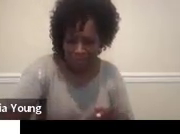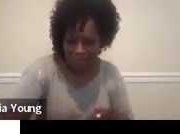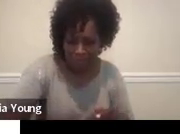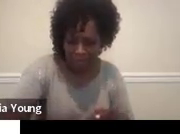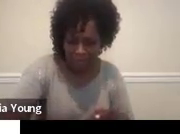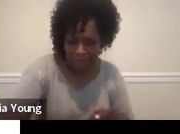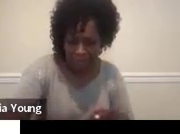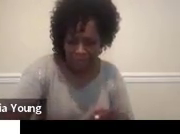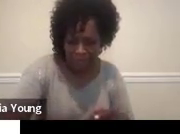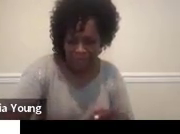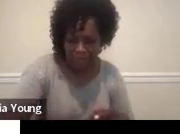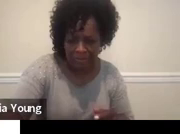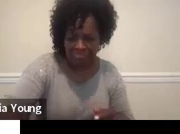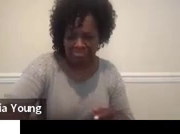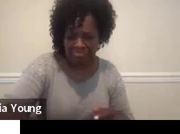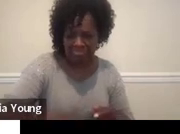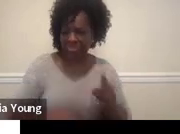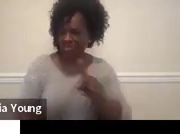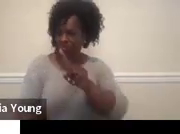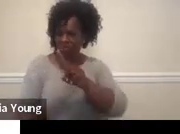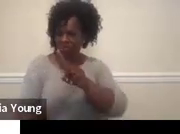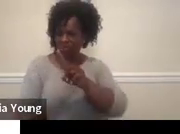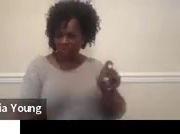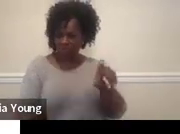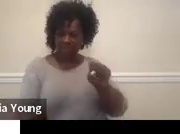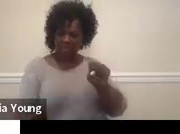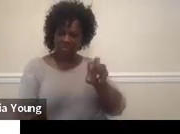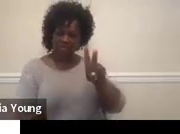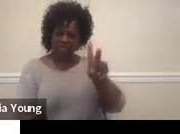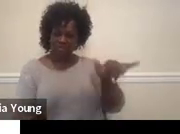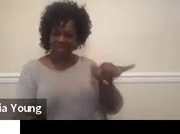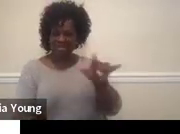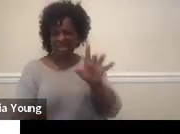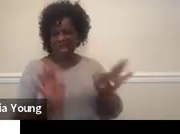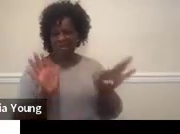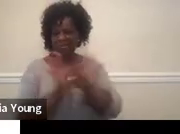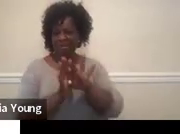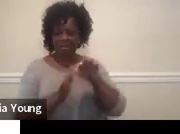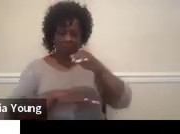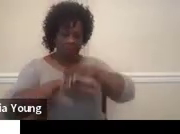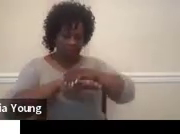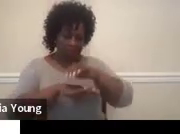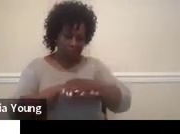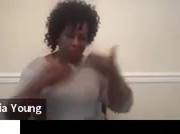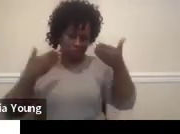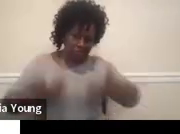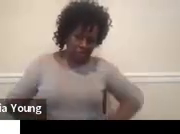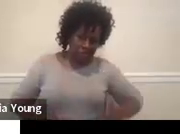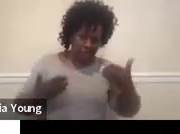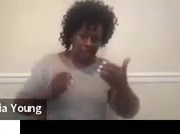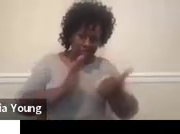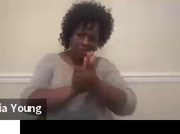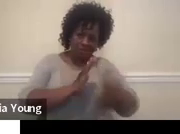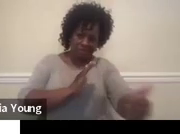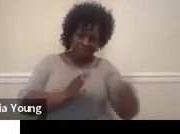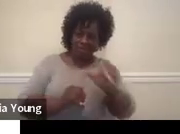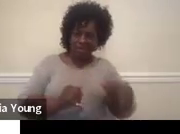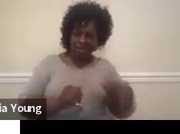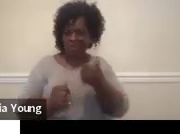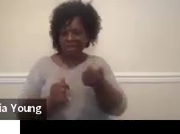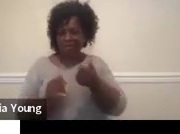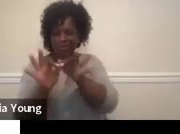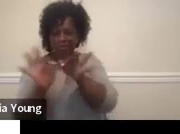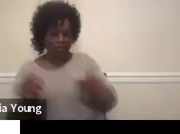and surveys. I just did English because that's all I know how to do. And I did no cost.